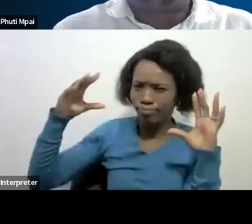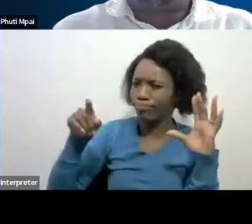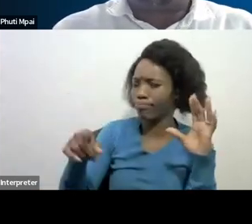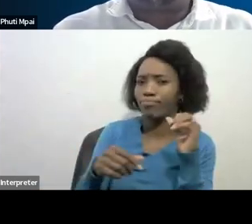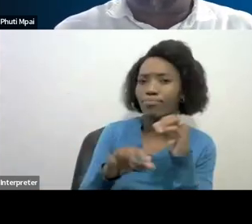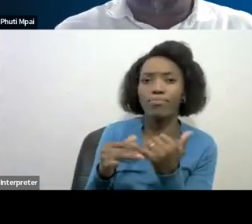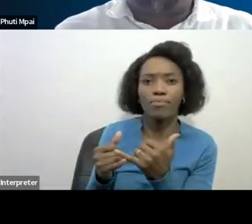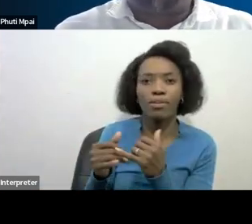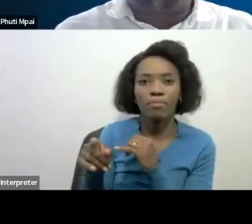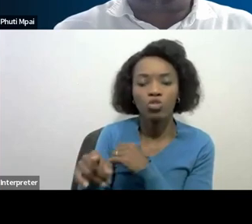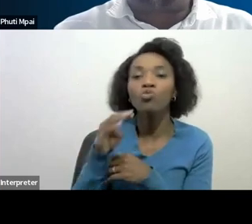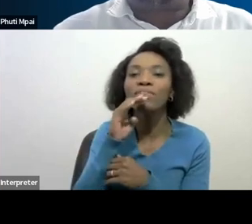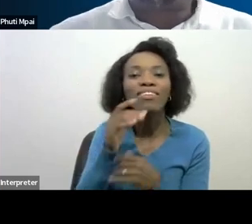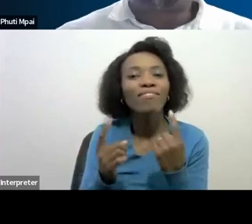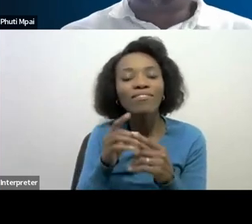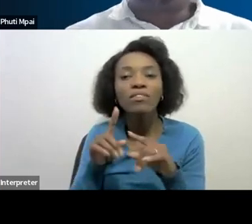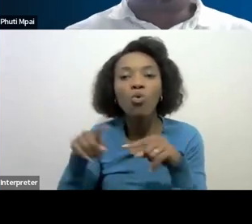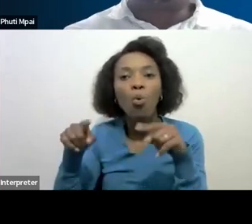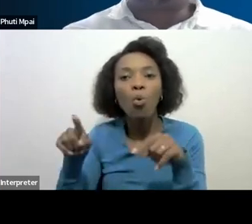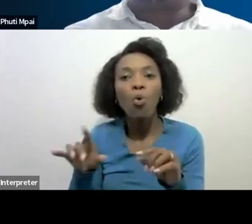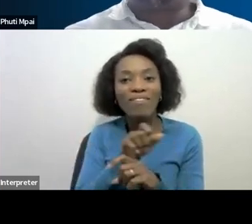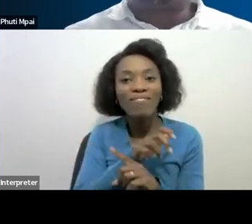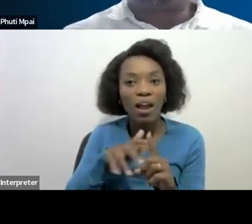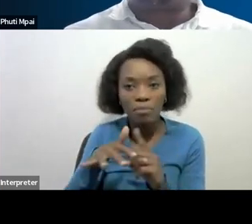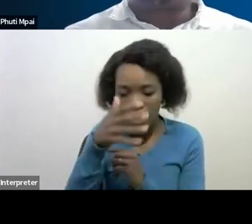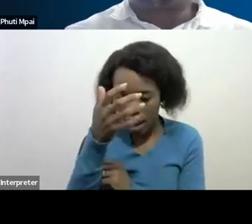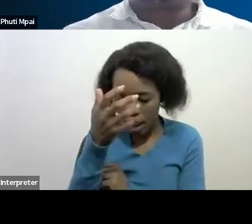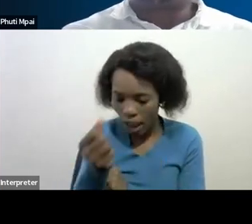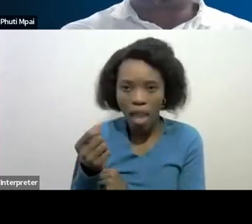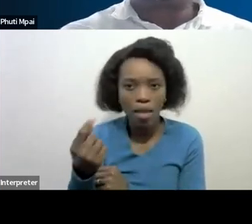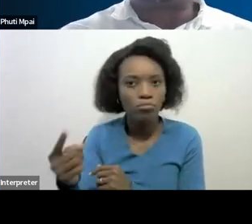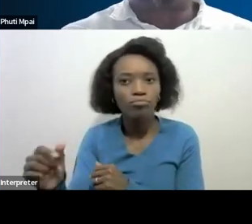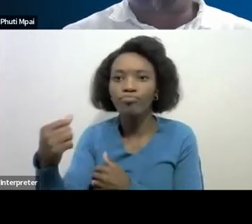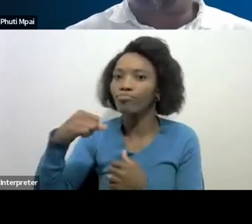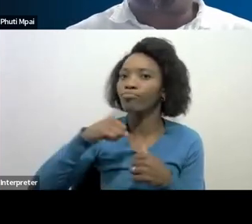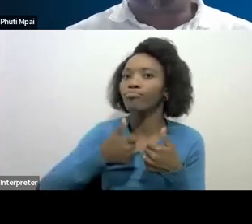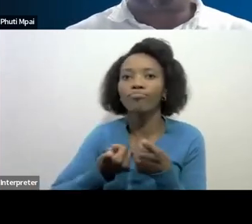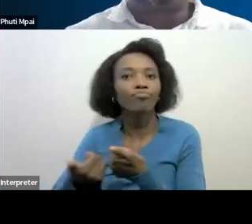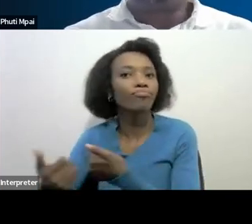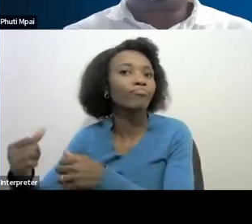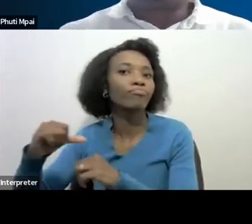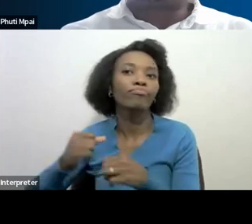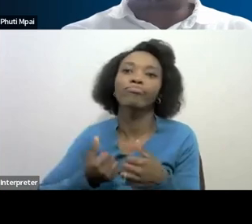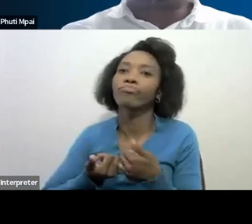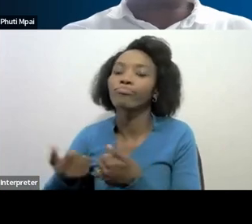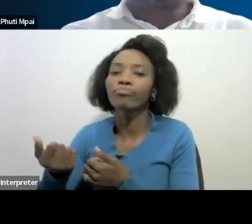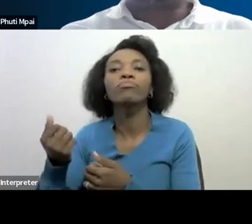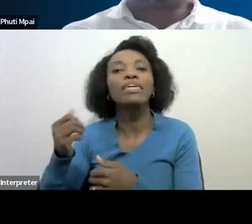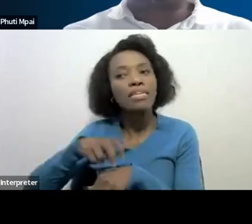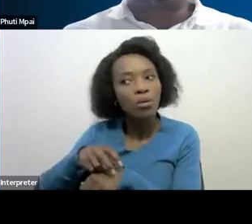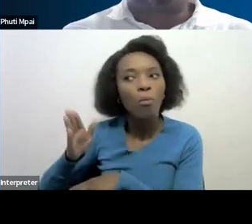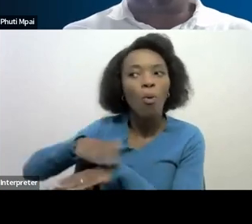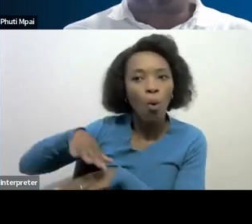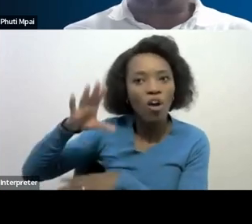in the audit environment sometimes there will be that back and forth where we would ask for further information before we actually